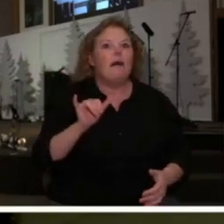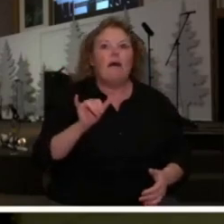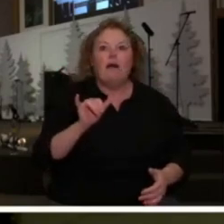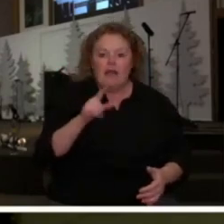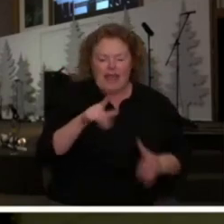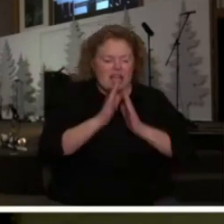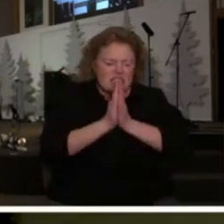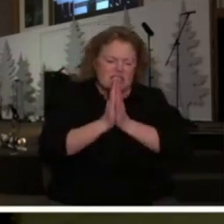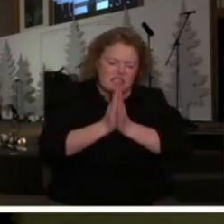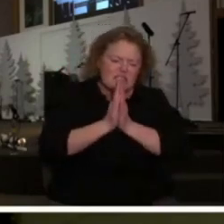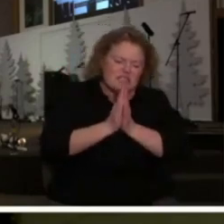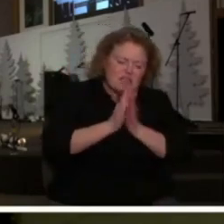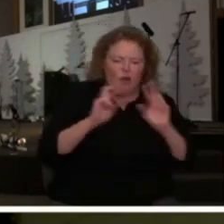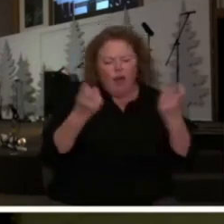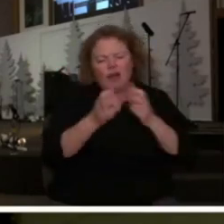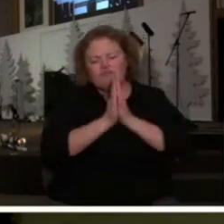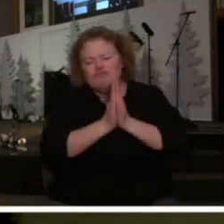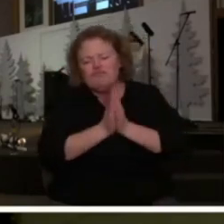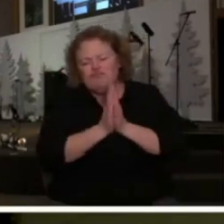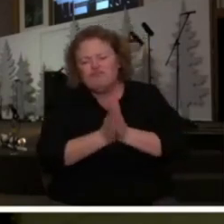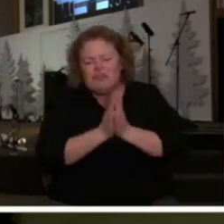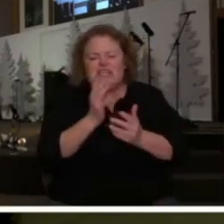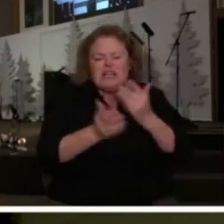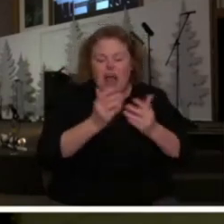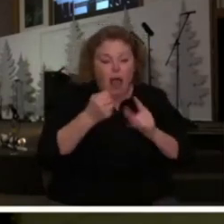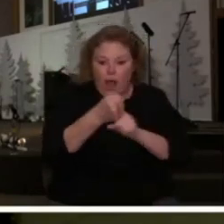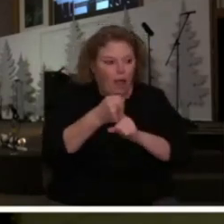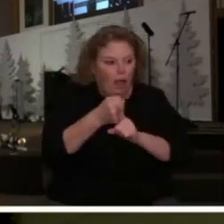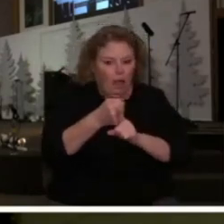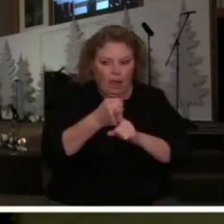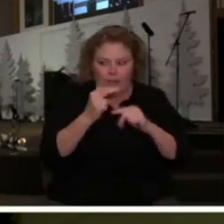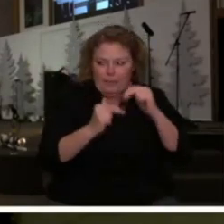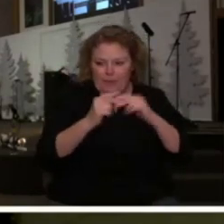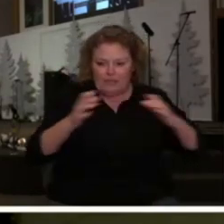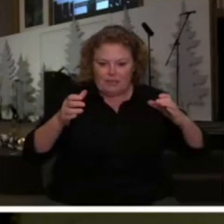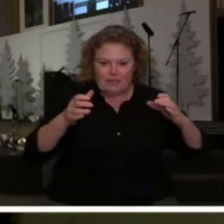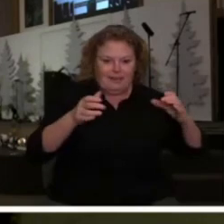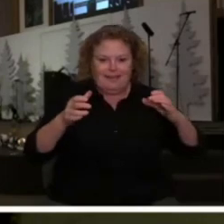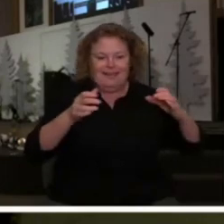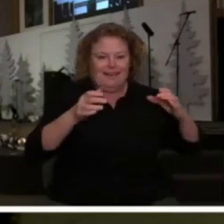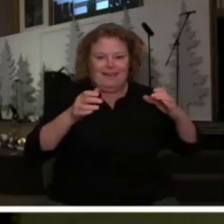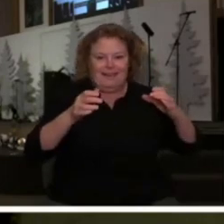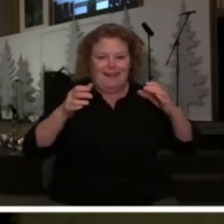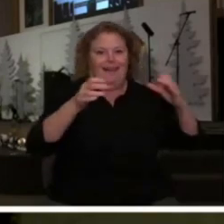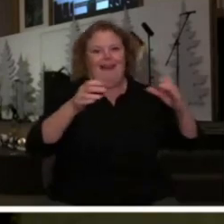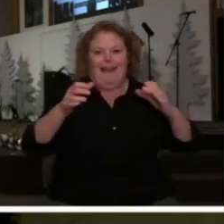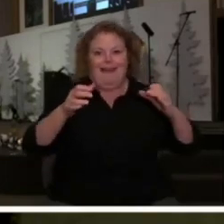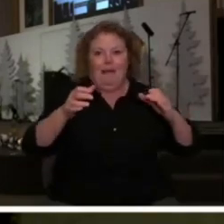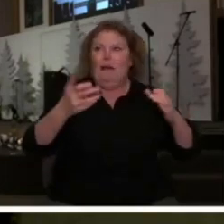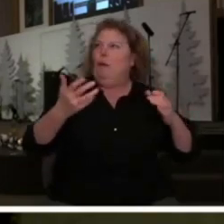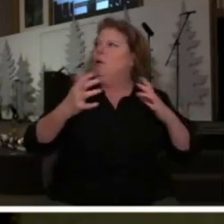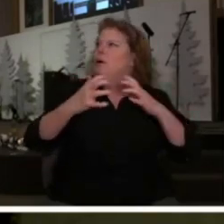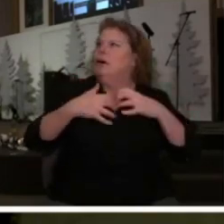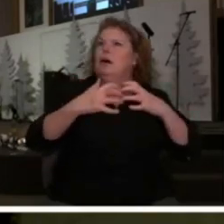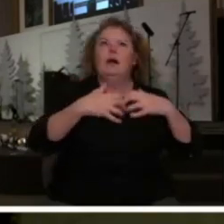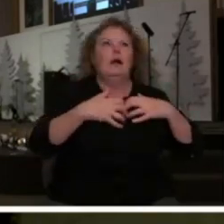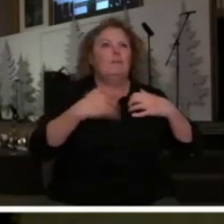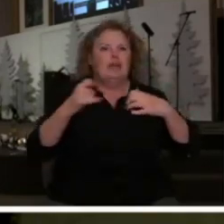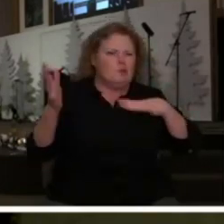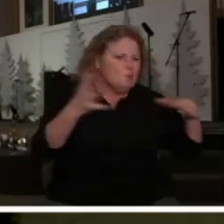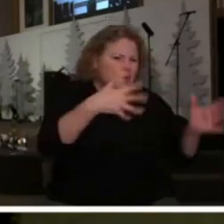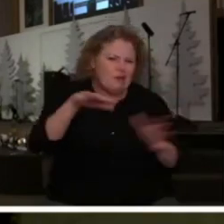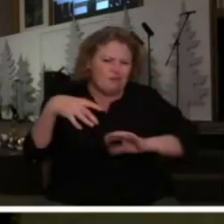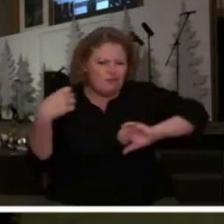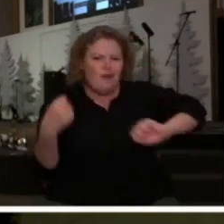of time in prayer if the place began to shake and you wondered if it was going to hold together because of the power of the wind.